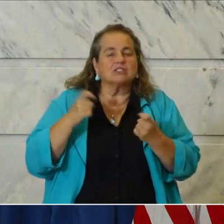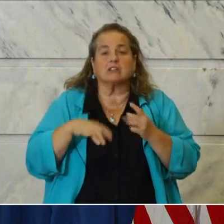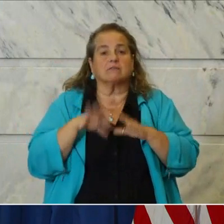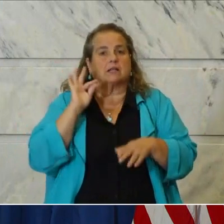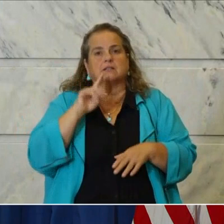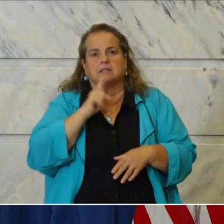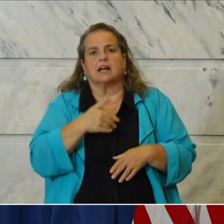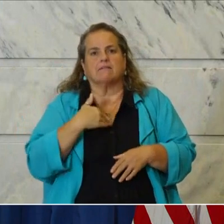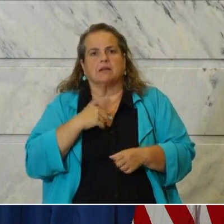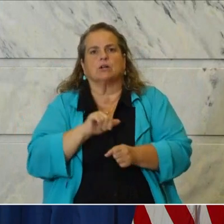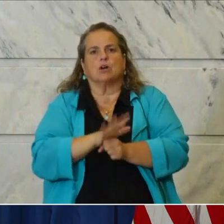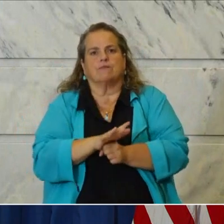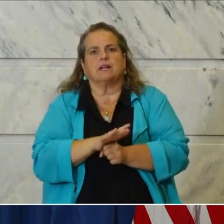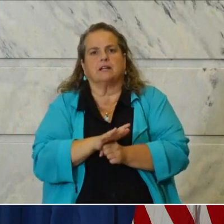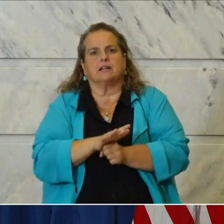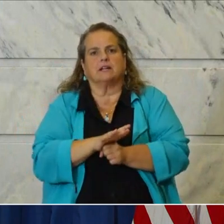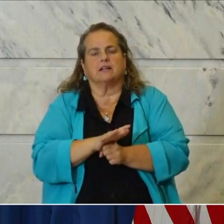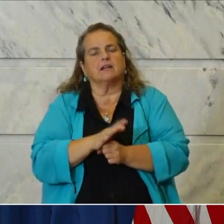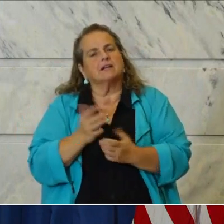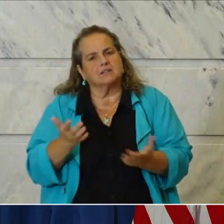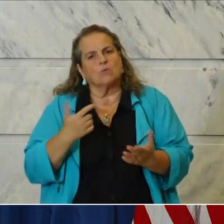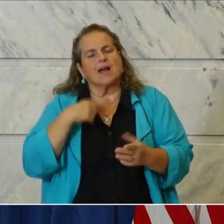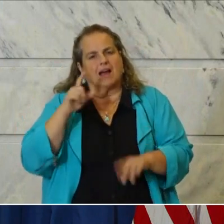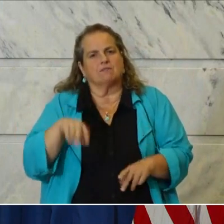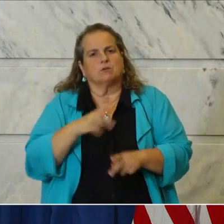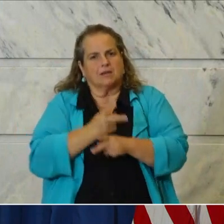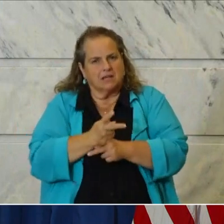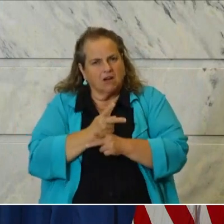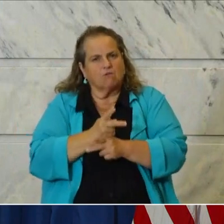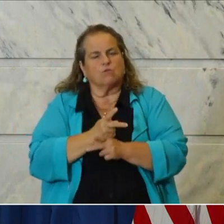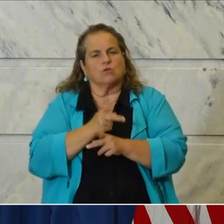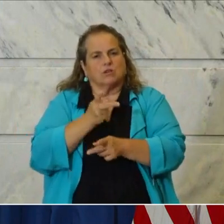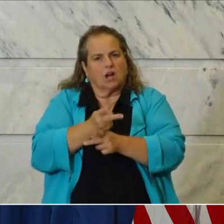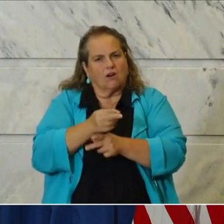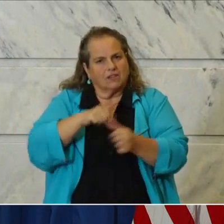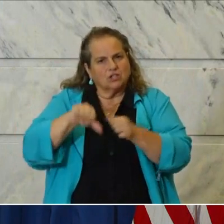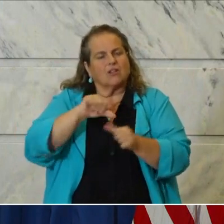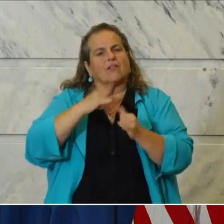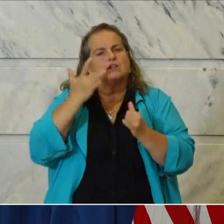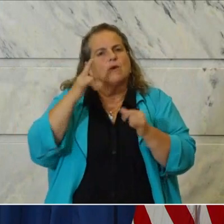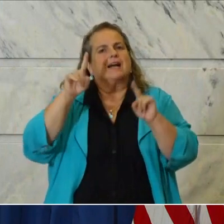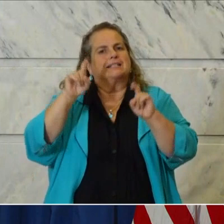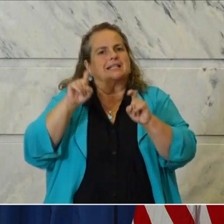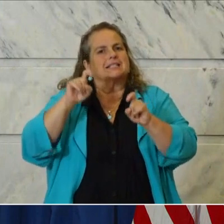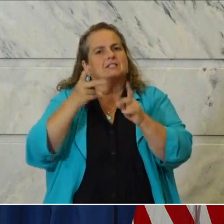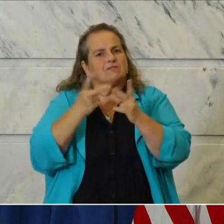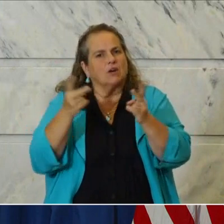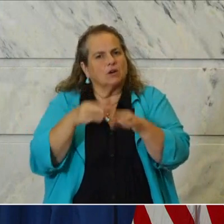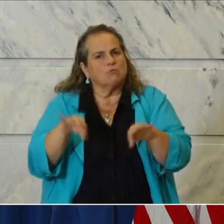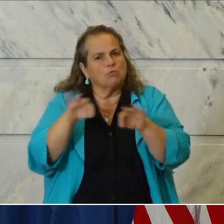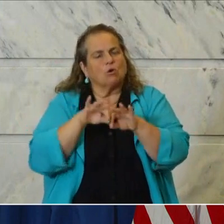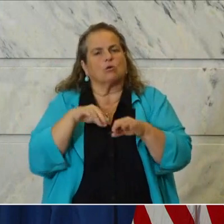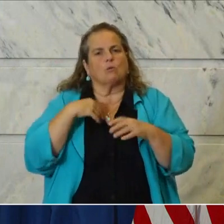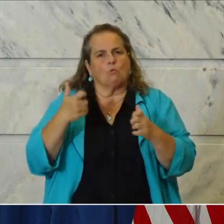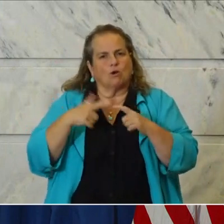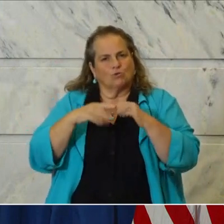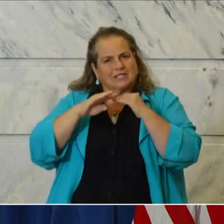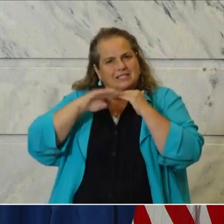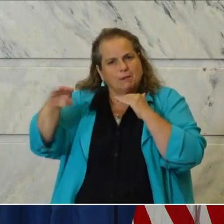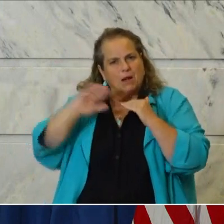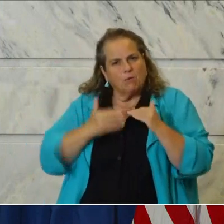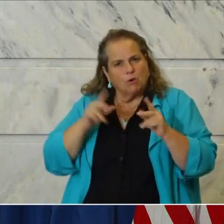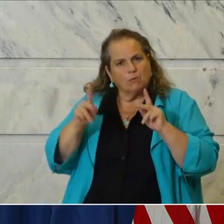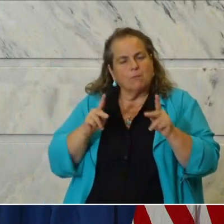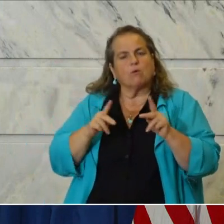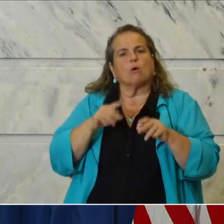to make sure that people are watching them, that we can take care of each other and that we can do even better at stabilizing our folks, making sure they get over